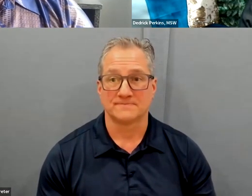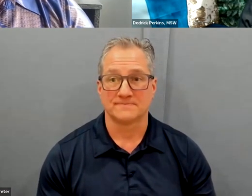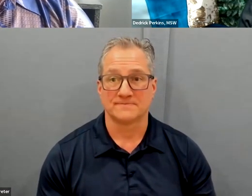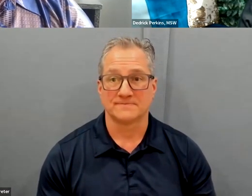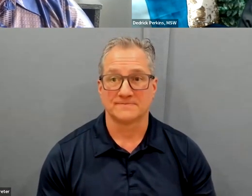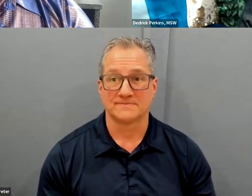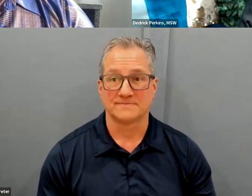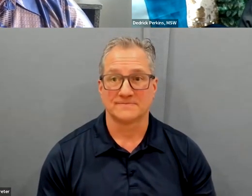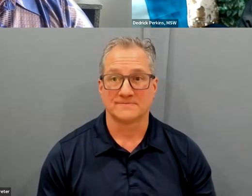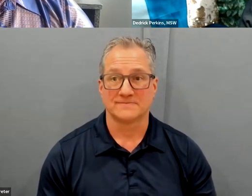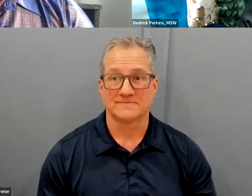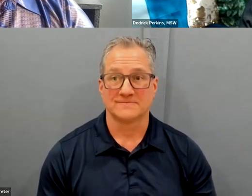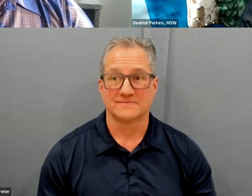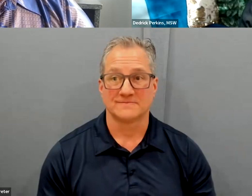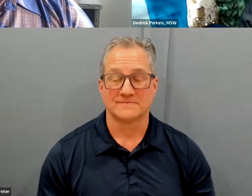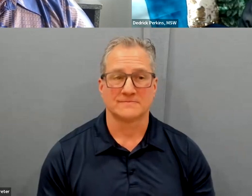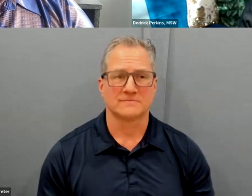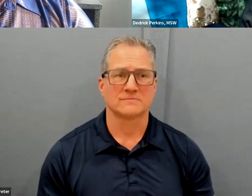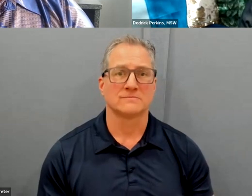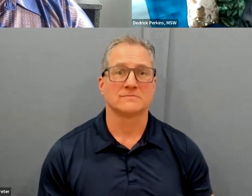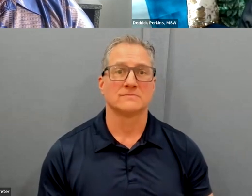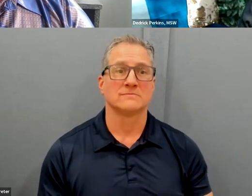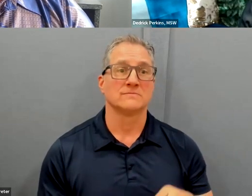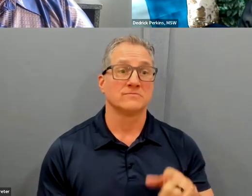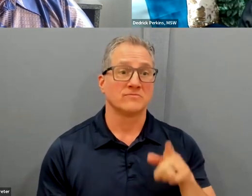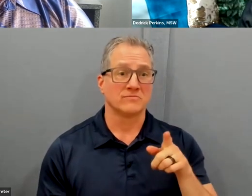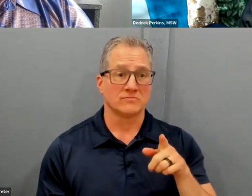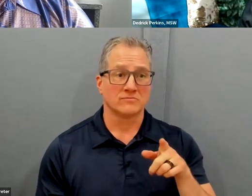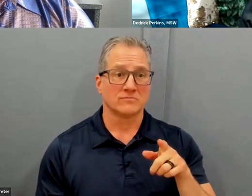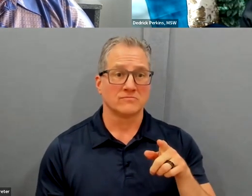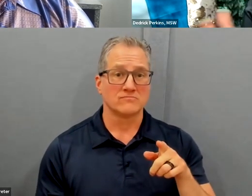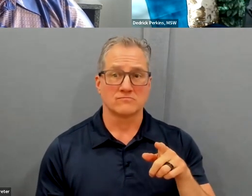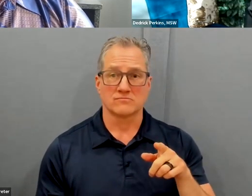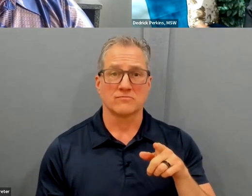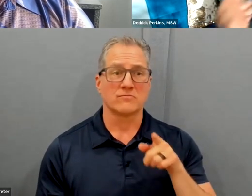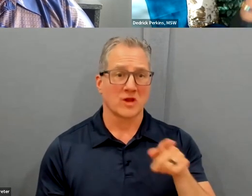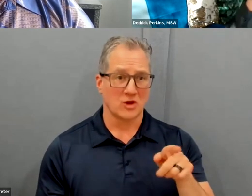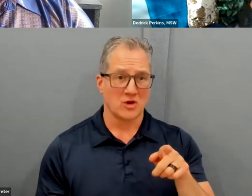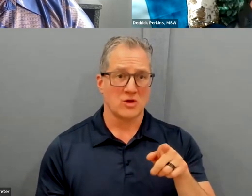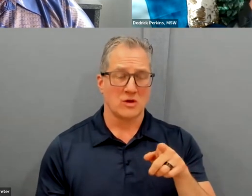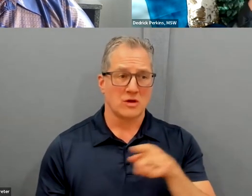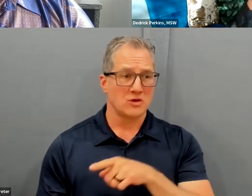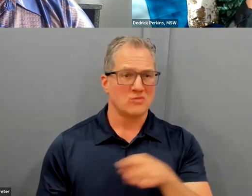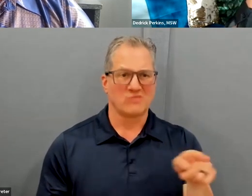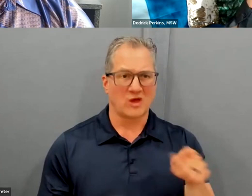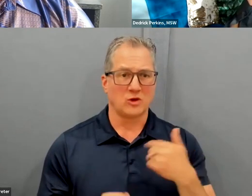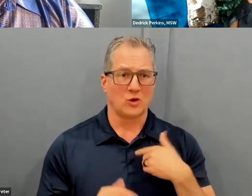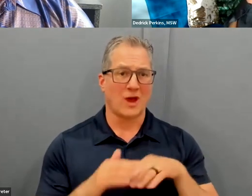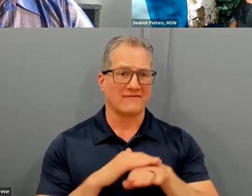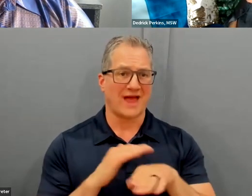So, yes, you do have access to Dr. Sai's article.